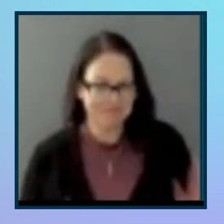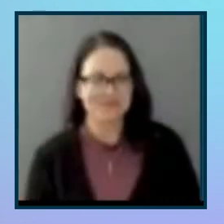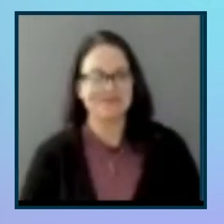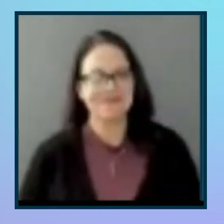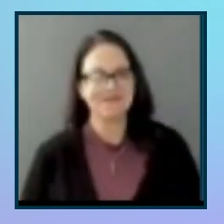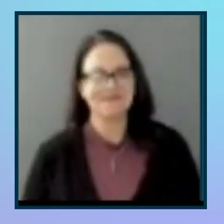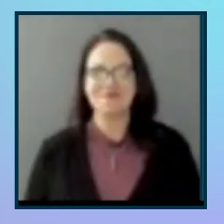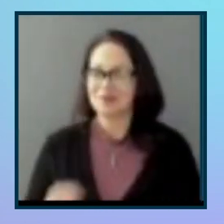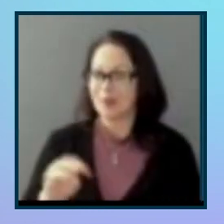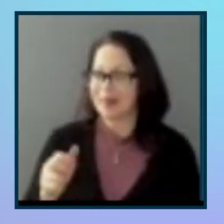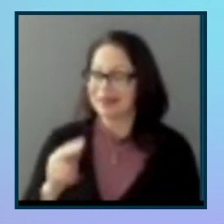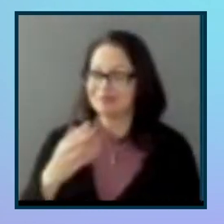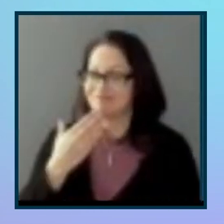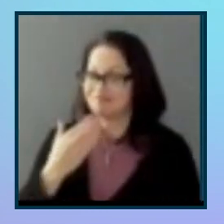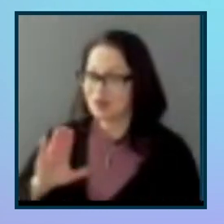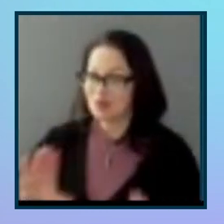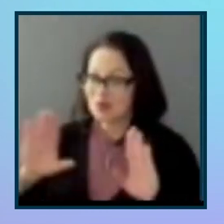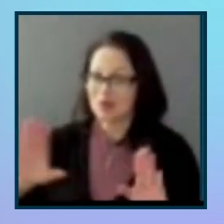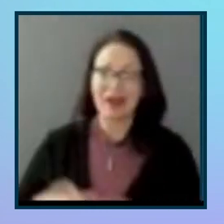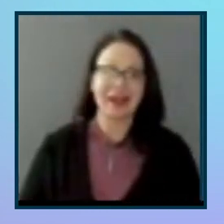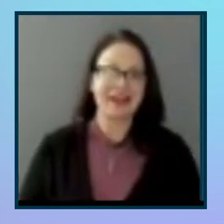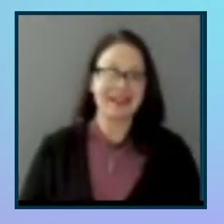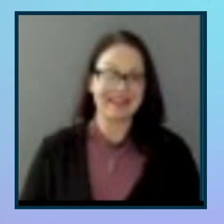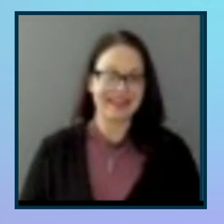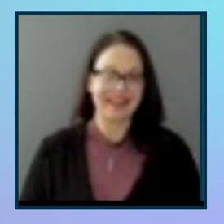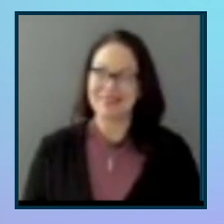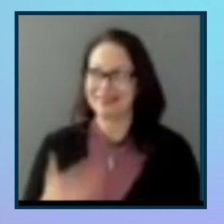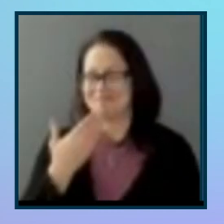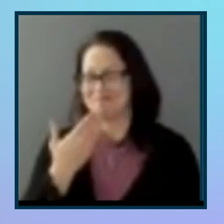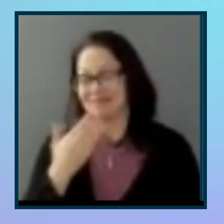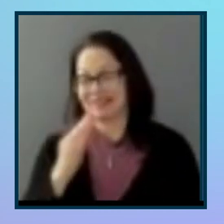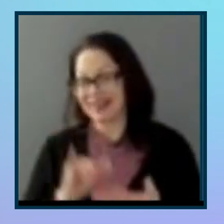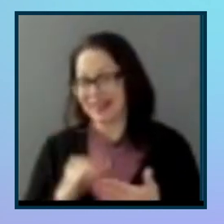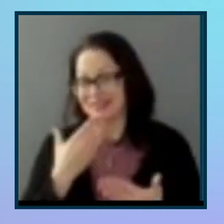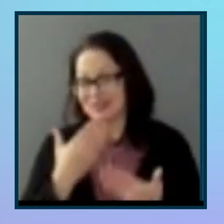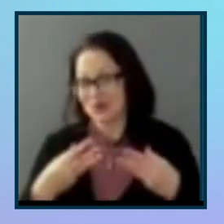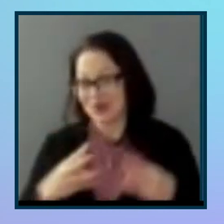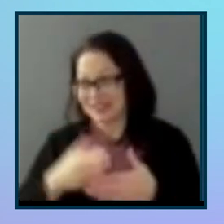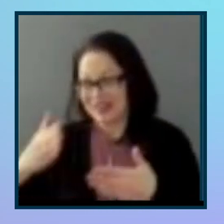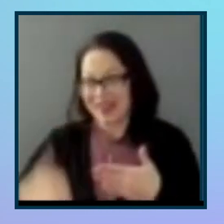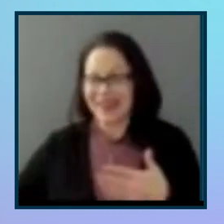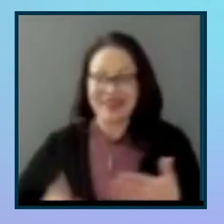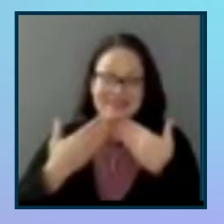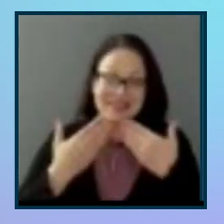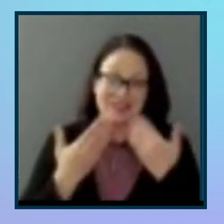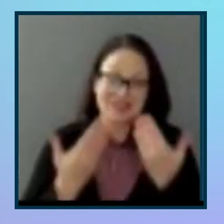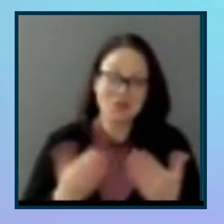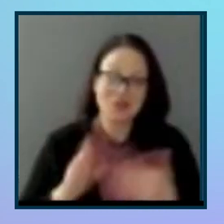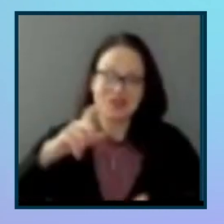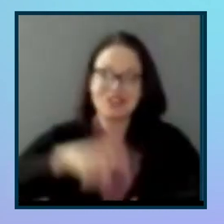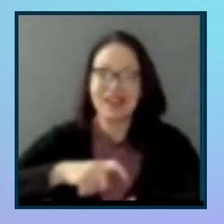Great. Well, no better note to end on. Um, thank you so much for your time and